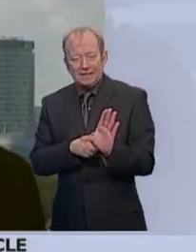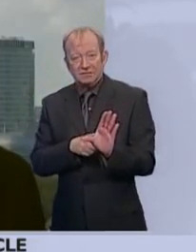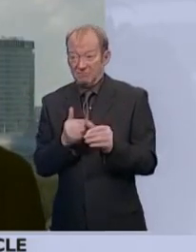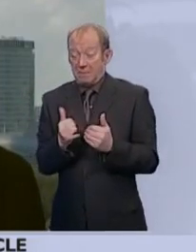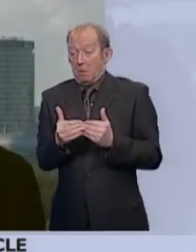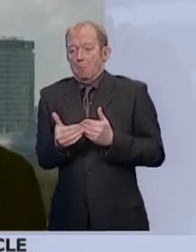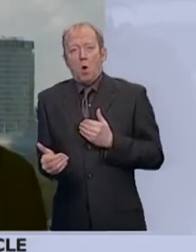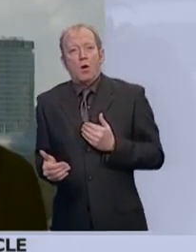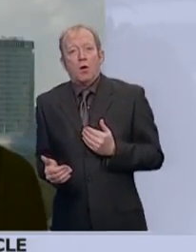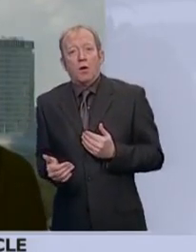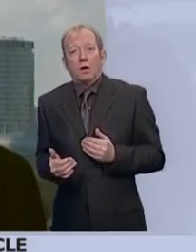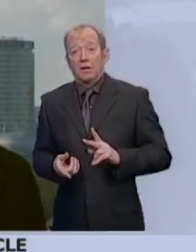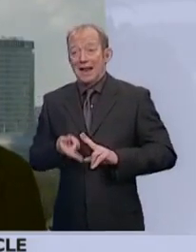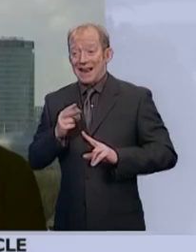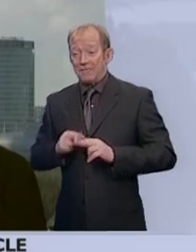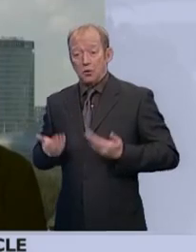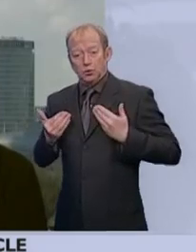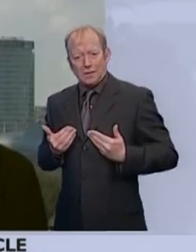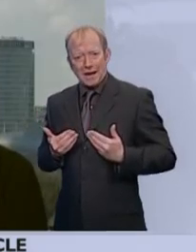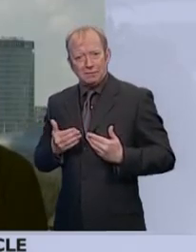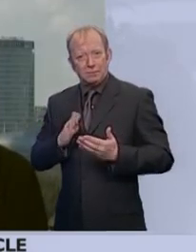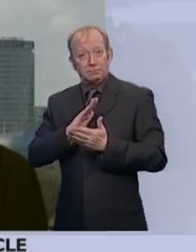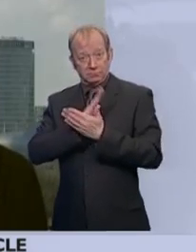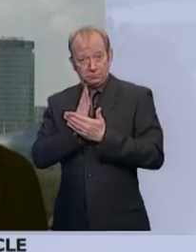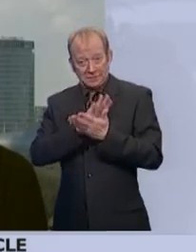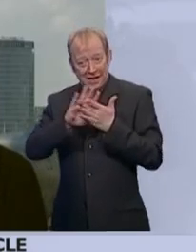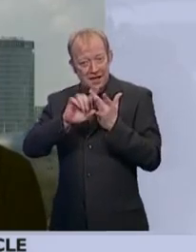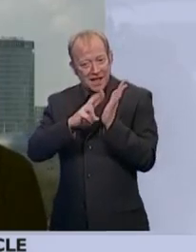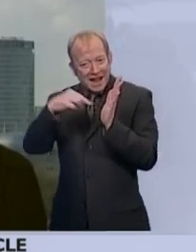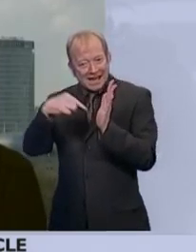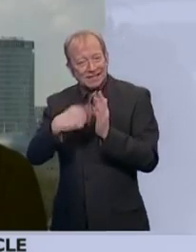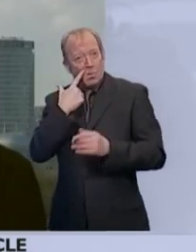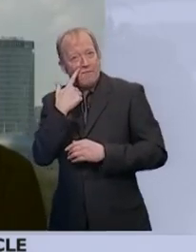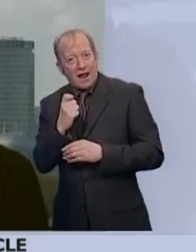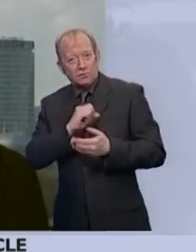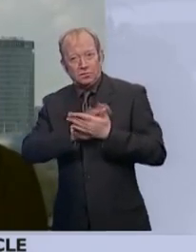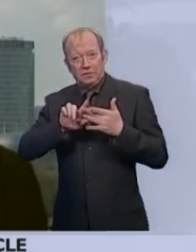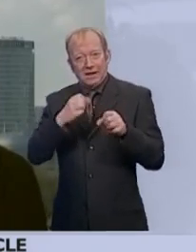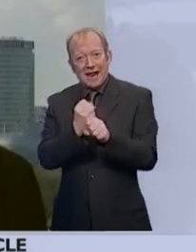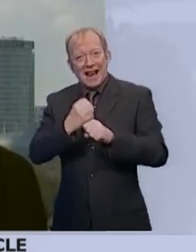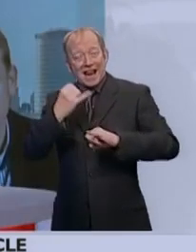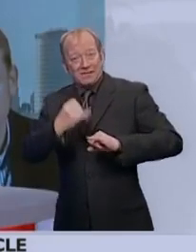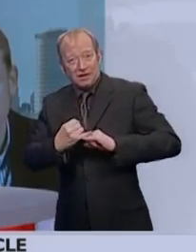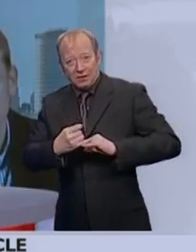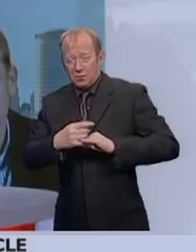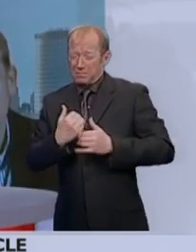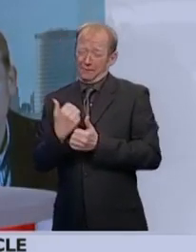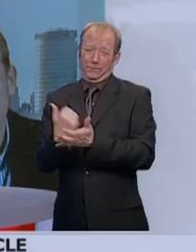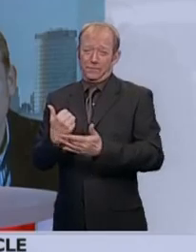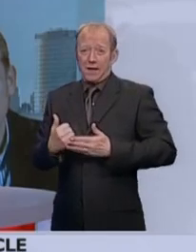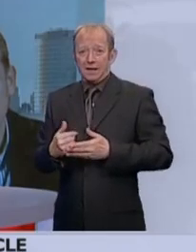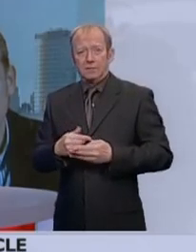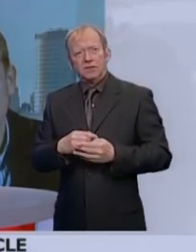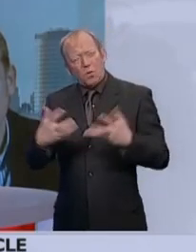maybe if today we get the first hints that we've really found the Higgs particle, that would be an immense piece of news. How will you know for sure